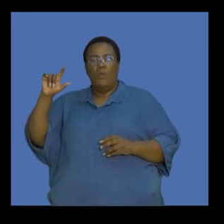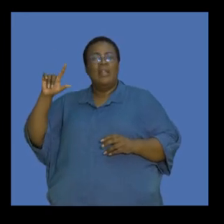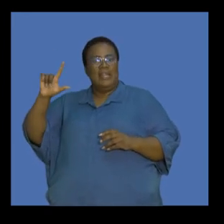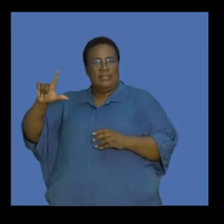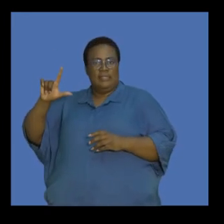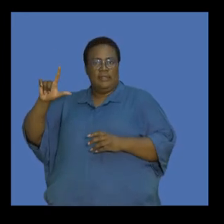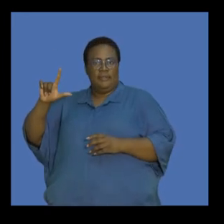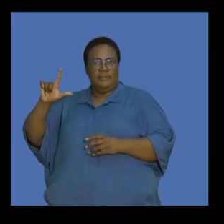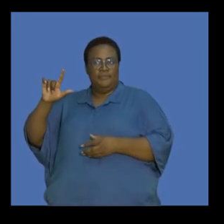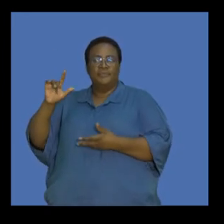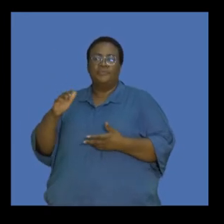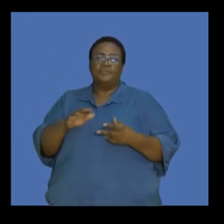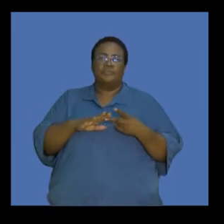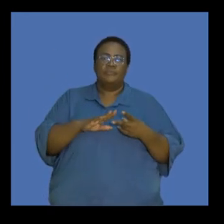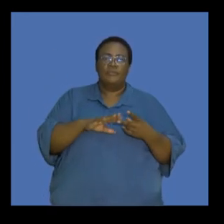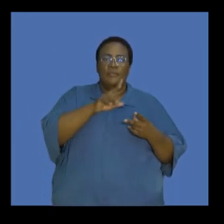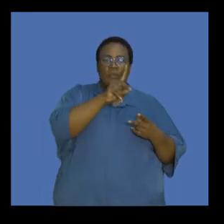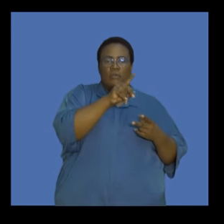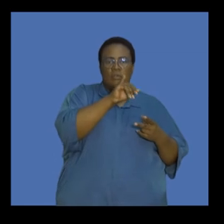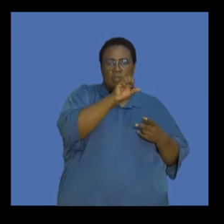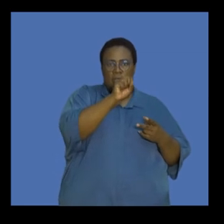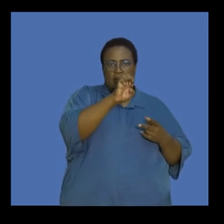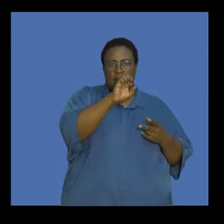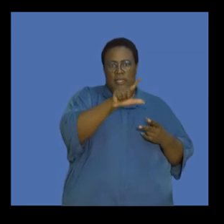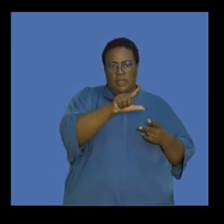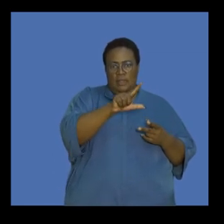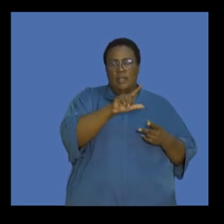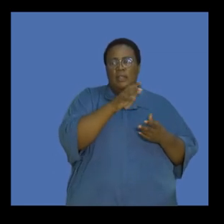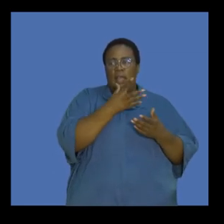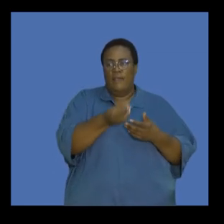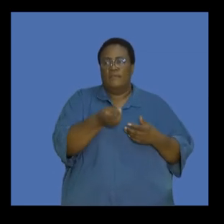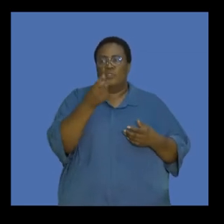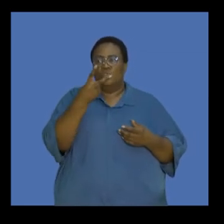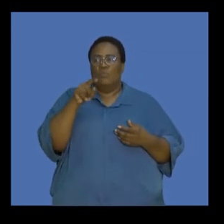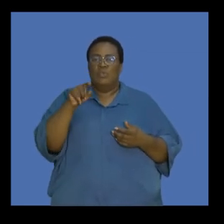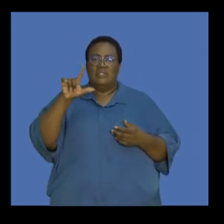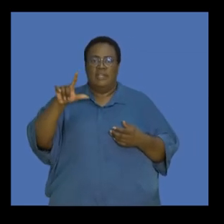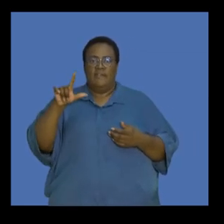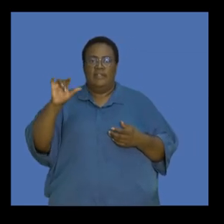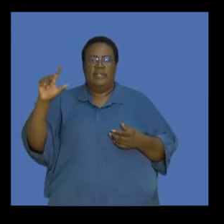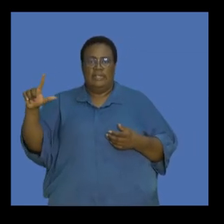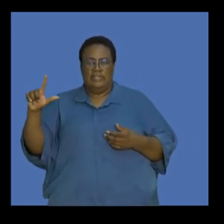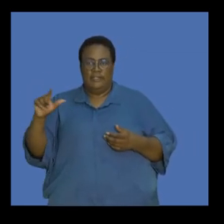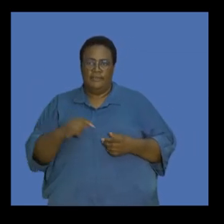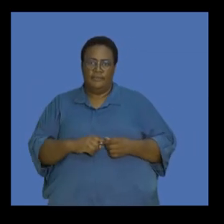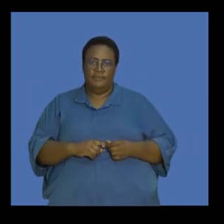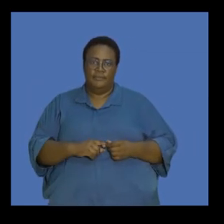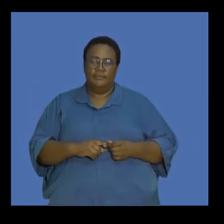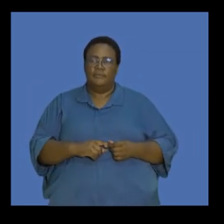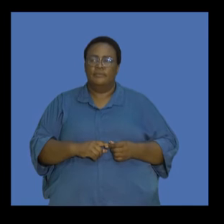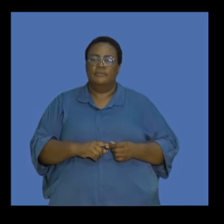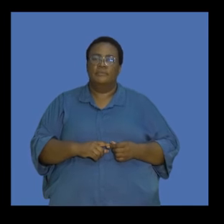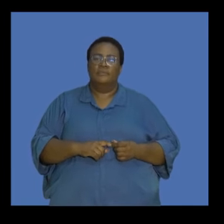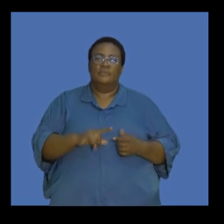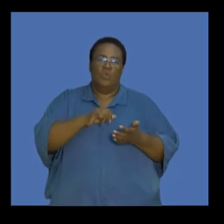of fuel consumed. Diesel has a 2.7 litre kilograms of carbon dioxide